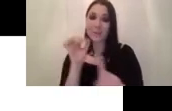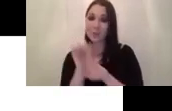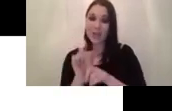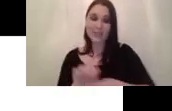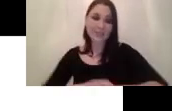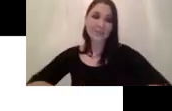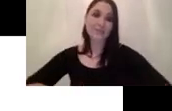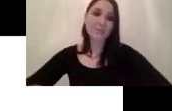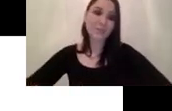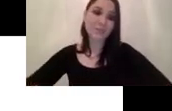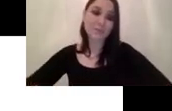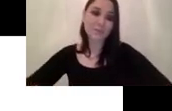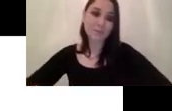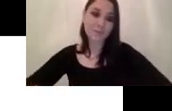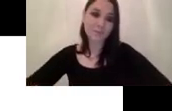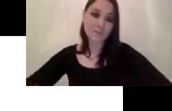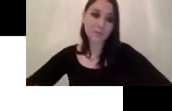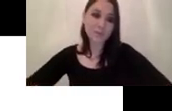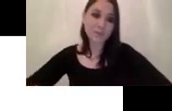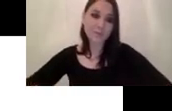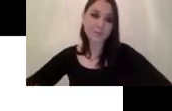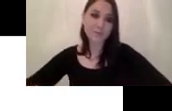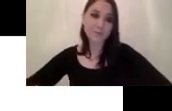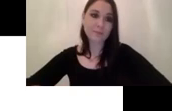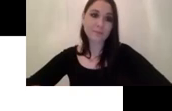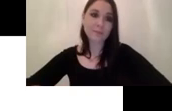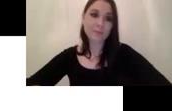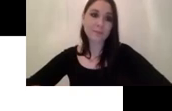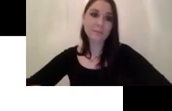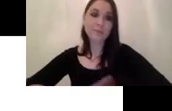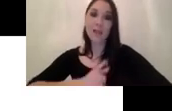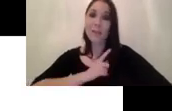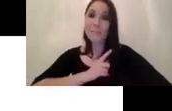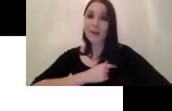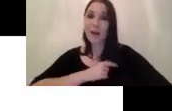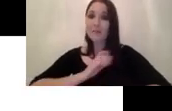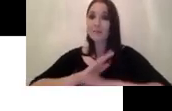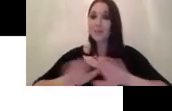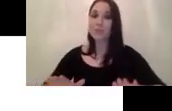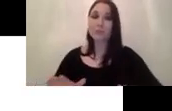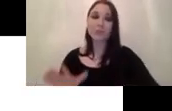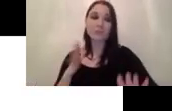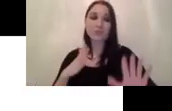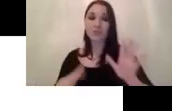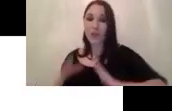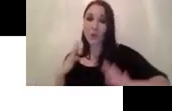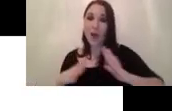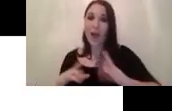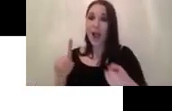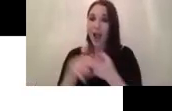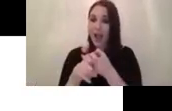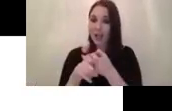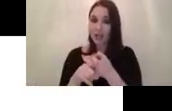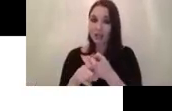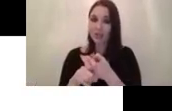third category is anchor free method um because they don't require anchor it's potentially